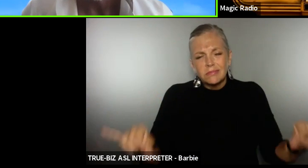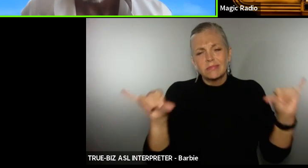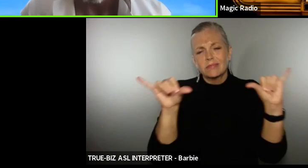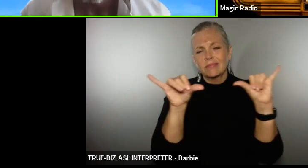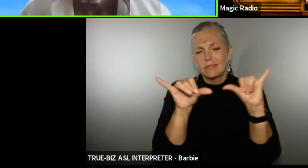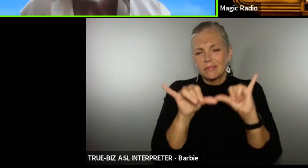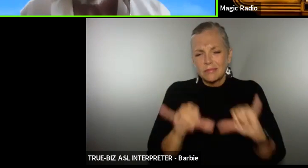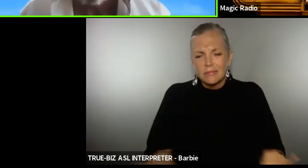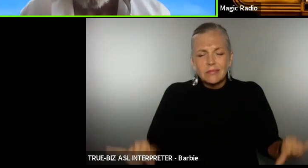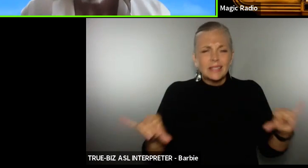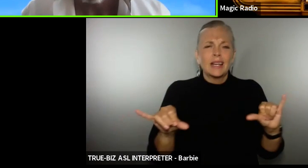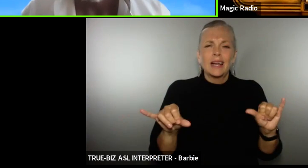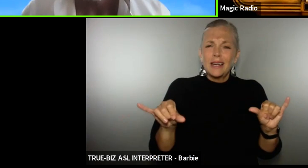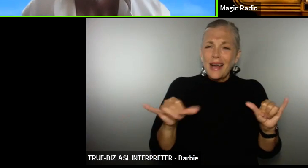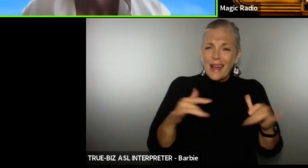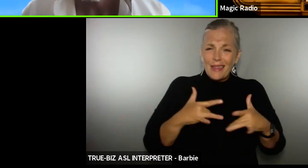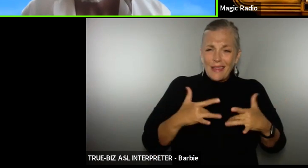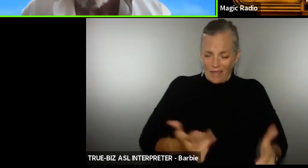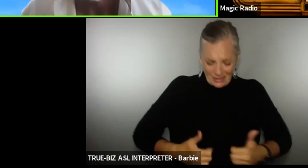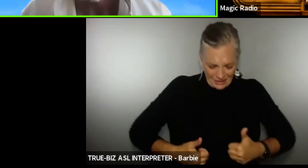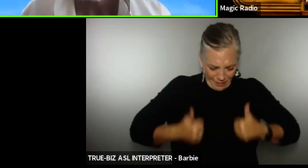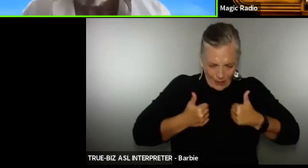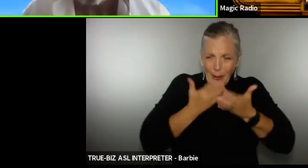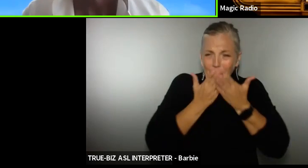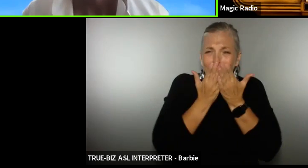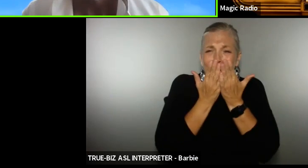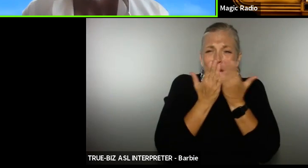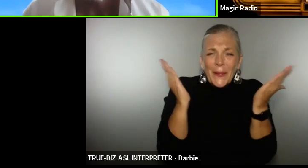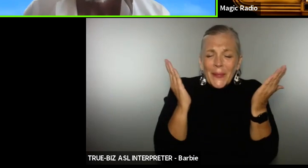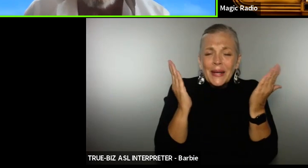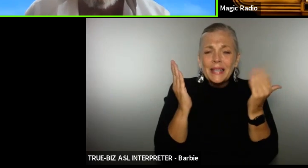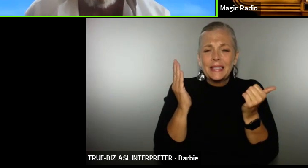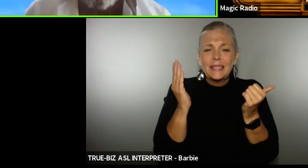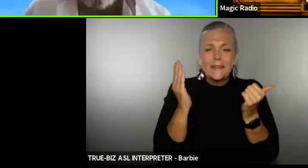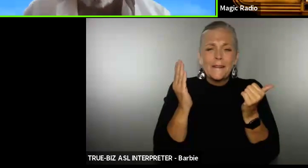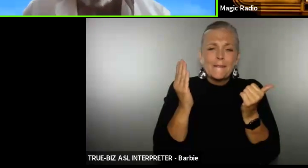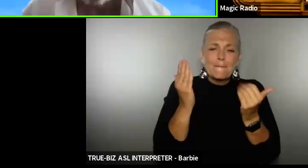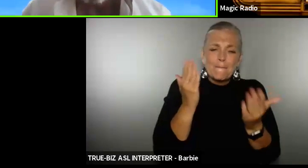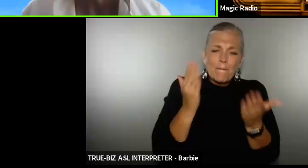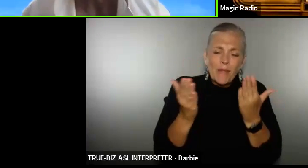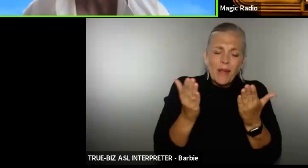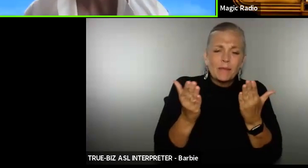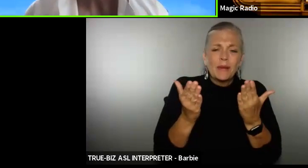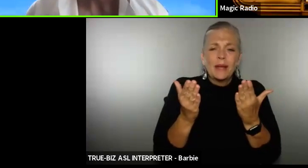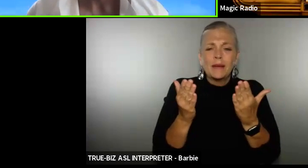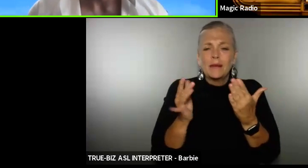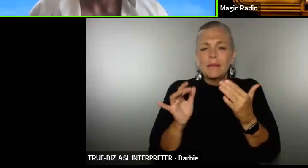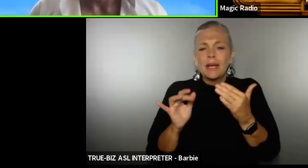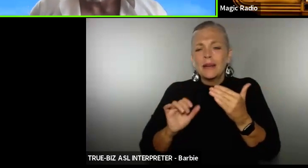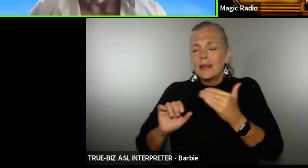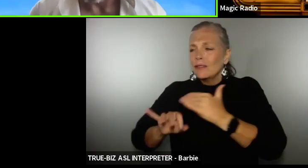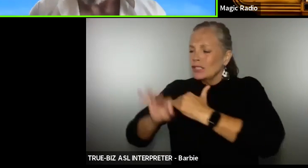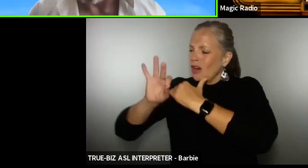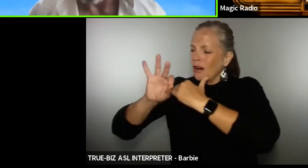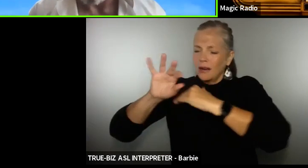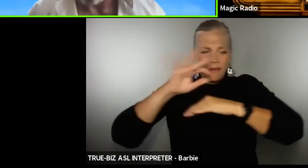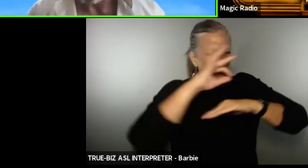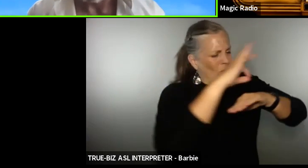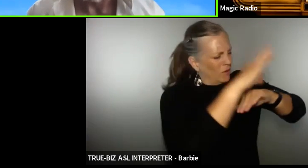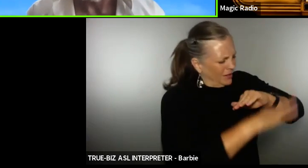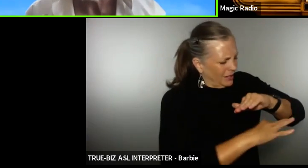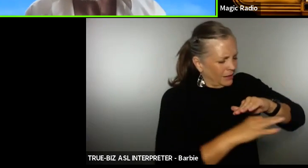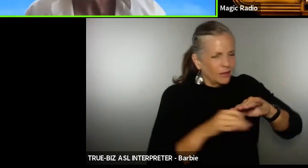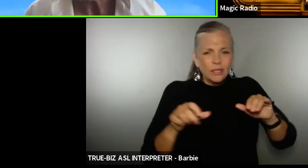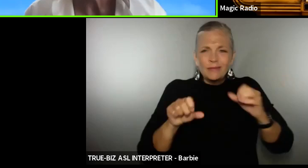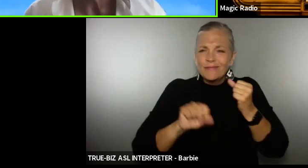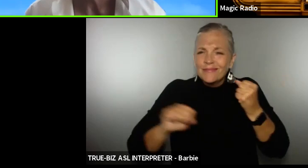audience member who'd like for them to take their time every once in a while my skin my skin is likely the hardest